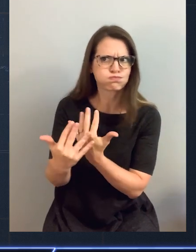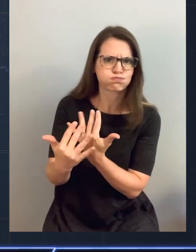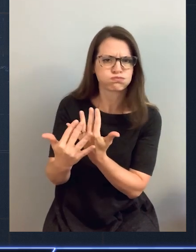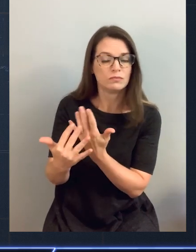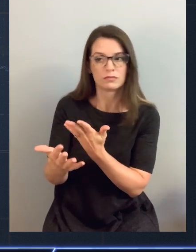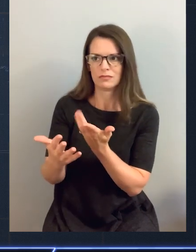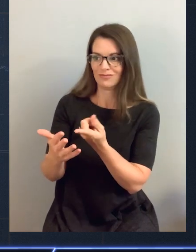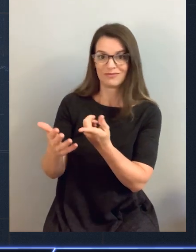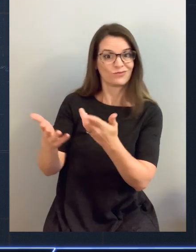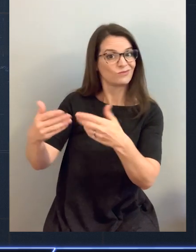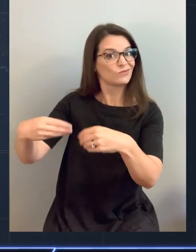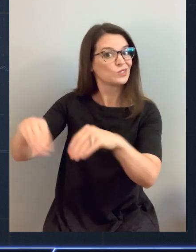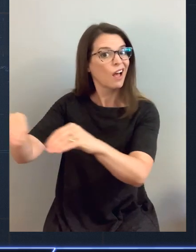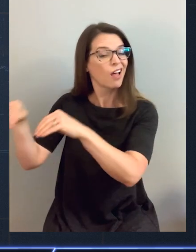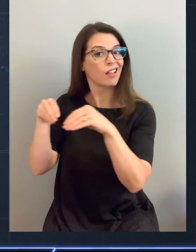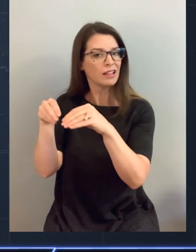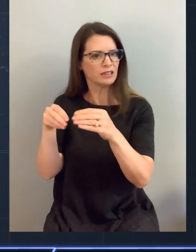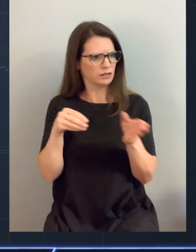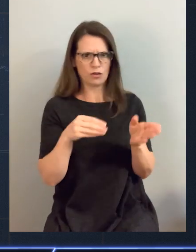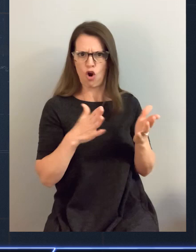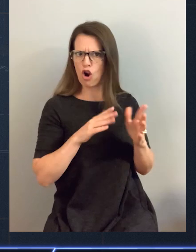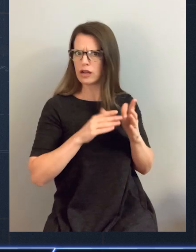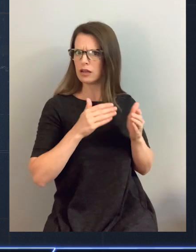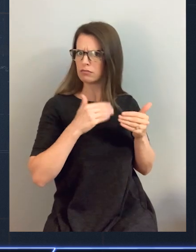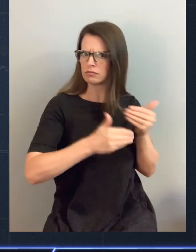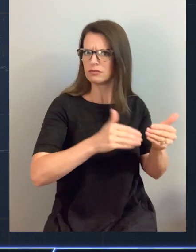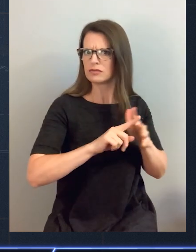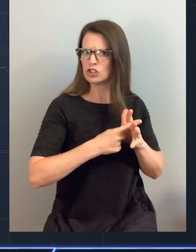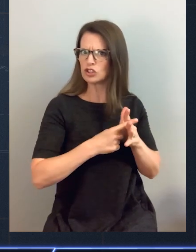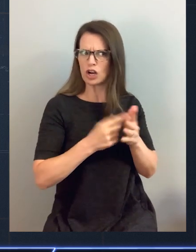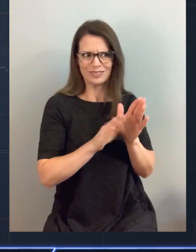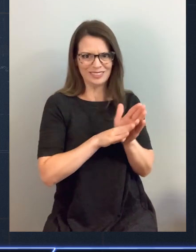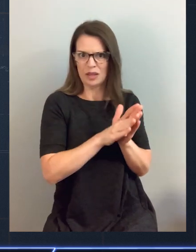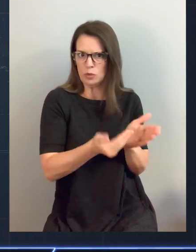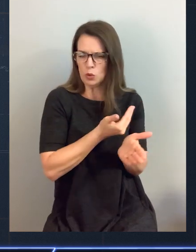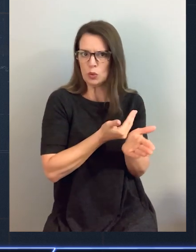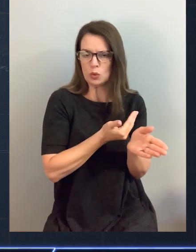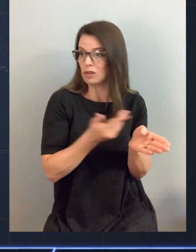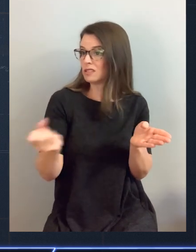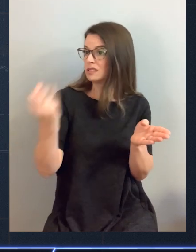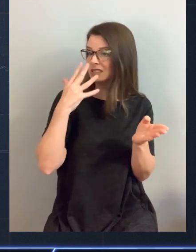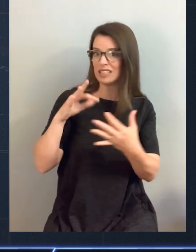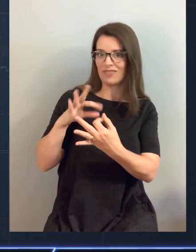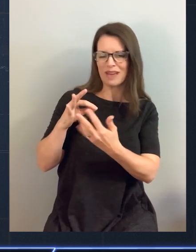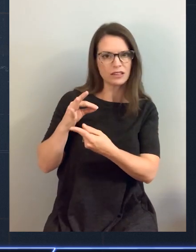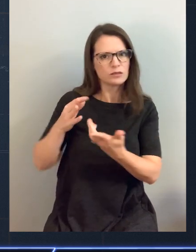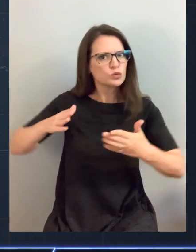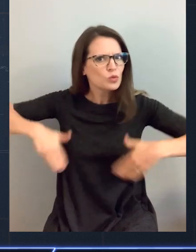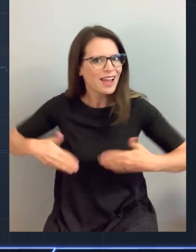version of your software before you got any feedback whatsoever. And it was just simply too late to respond by changing your intentions.